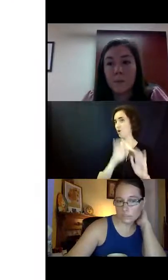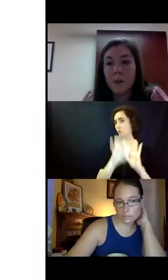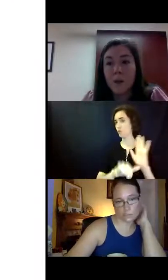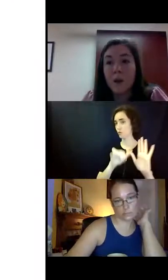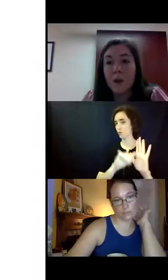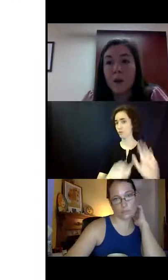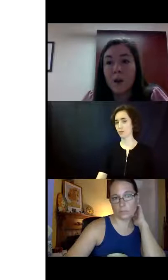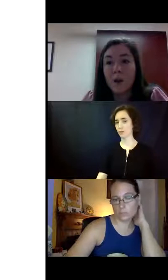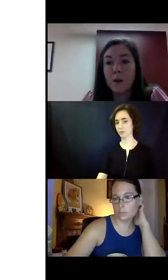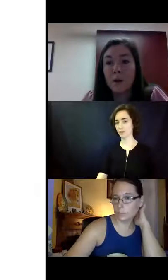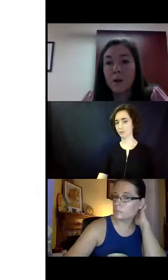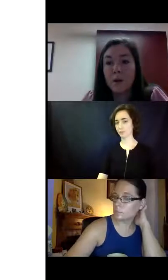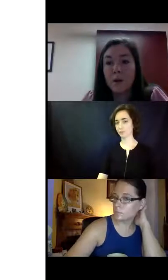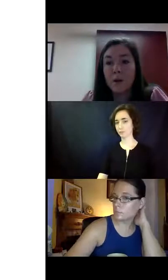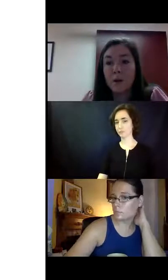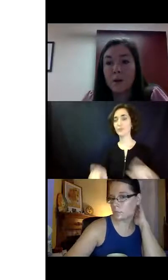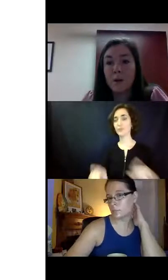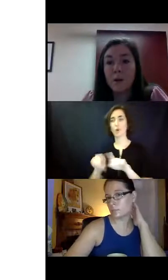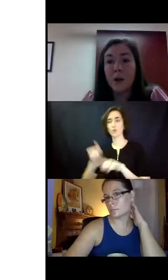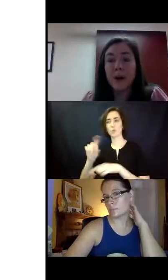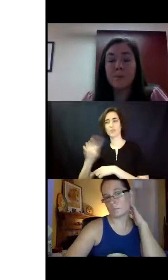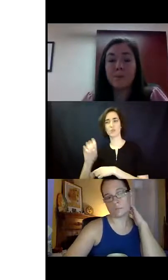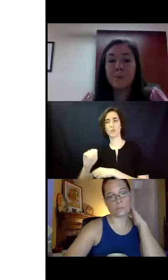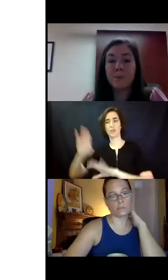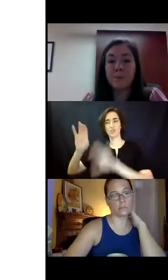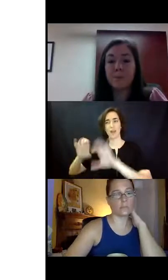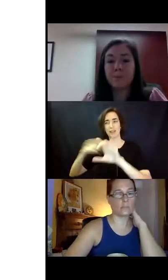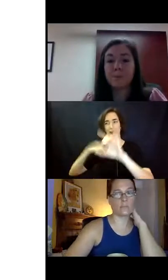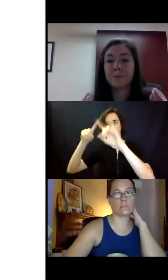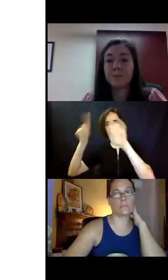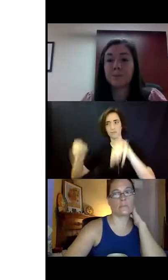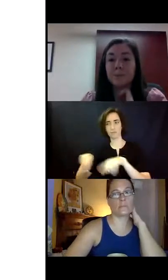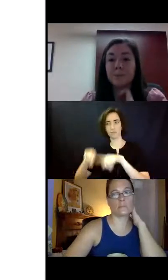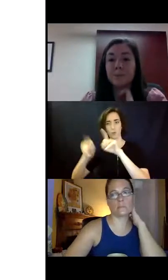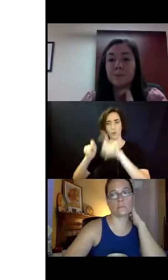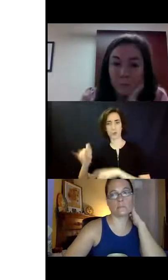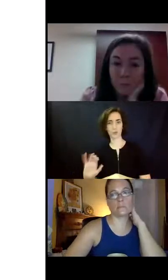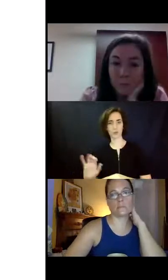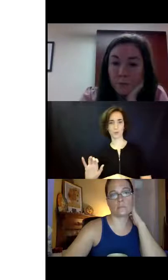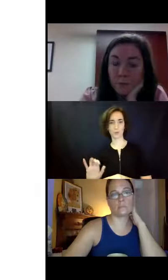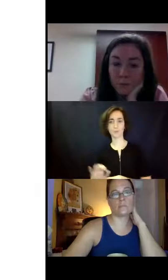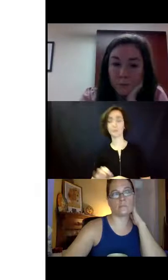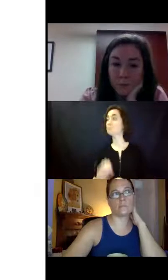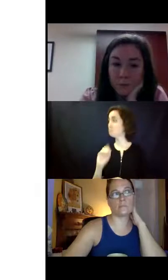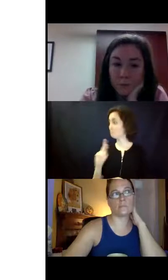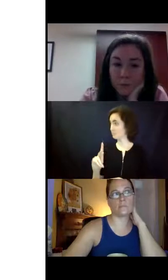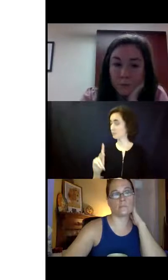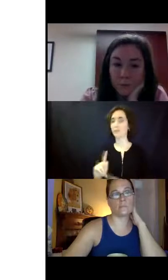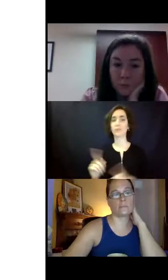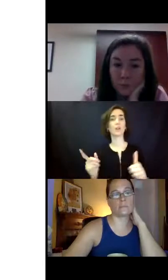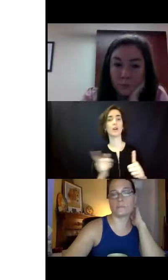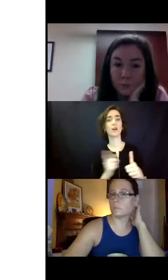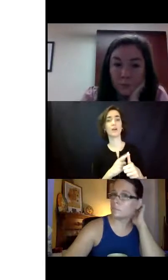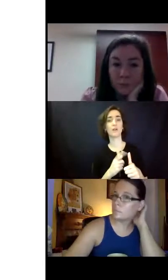site and also the, the chat. Okay. All right. Um, we're going to start off and,